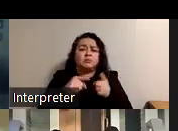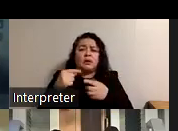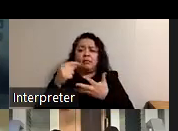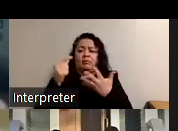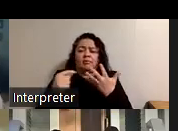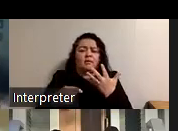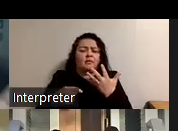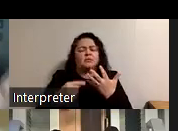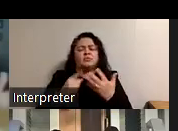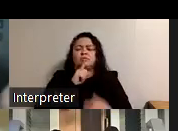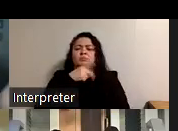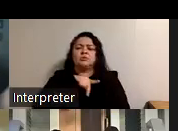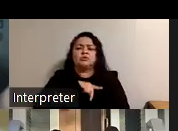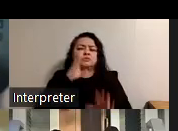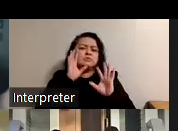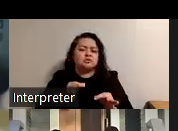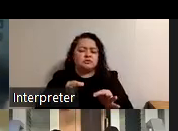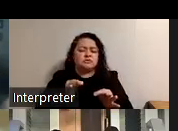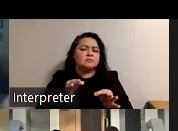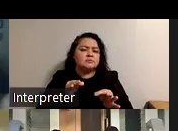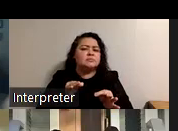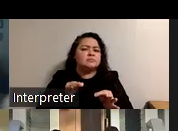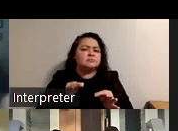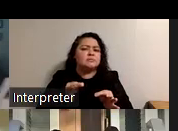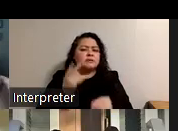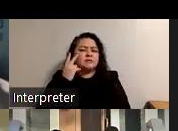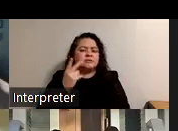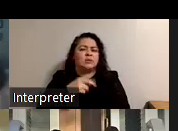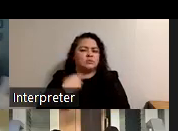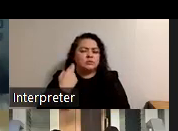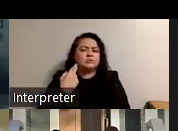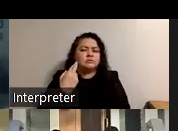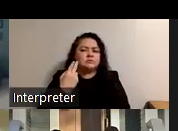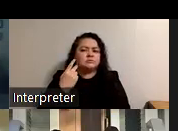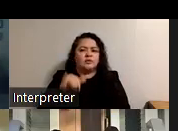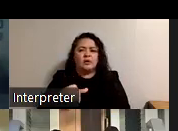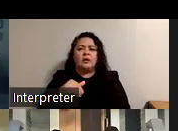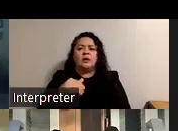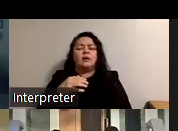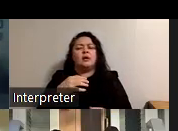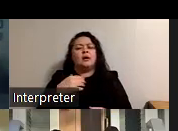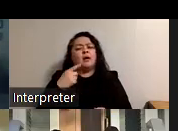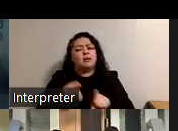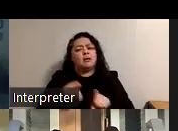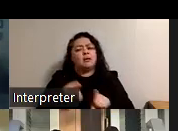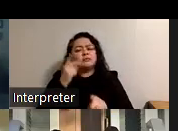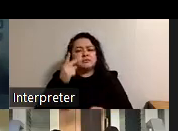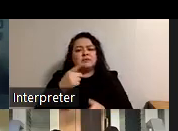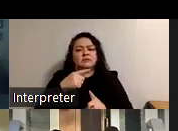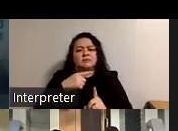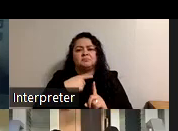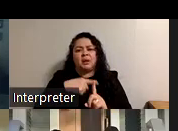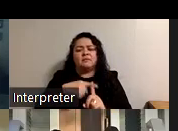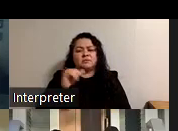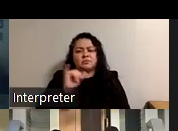that's a really personal decision and i can see that there'd be risk to it um i also see that there could be benefit because i do know